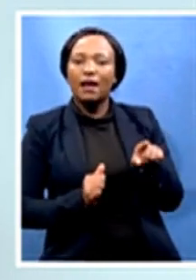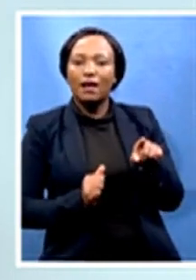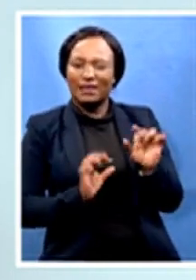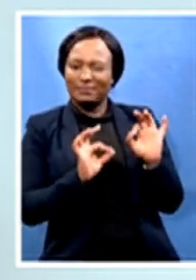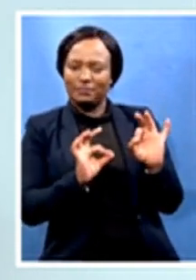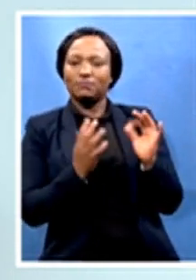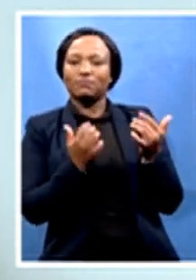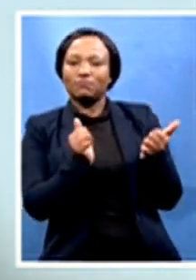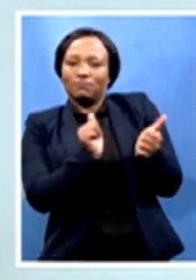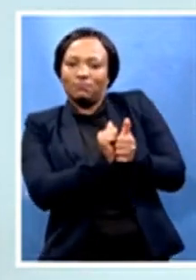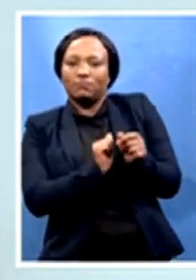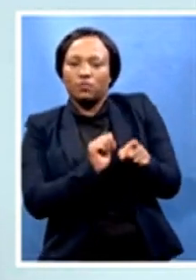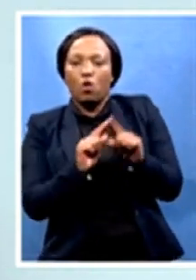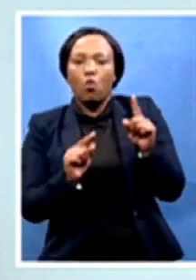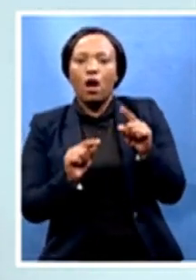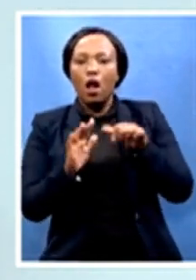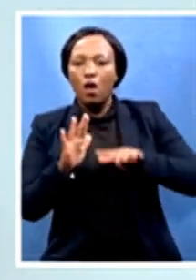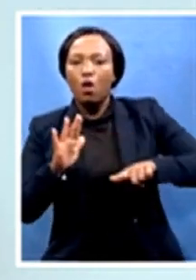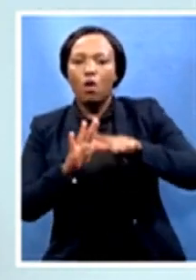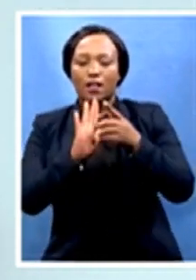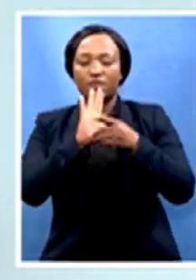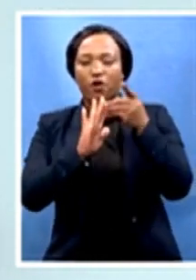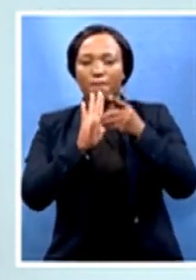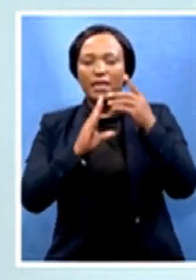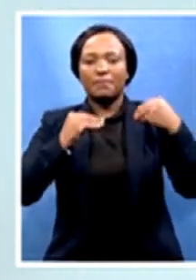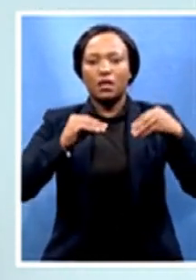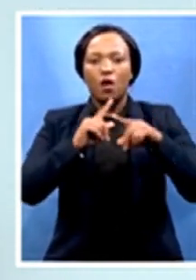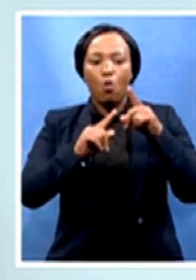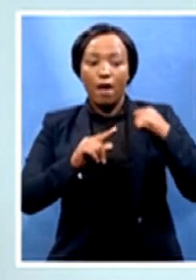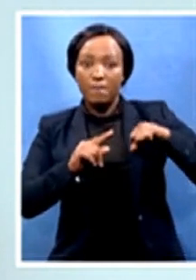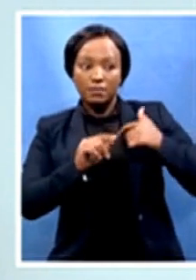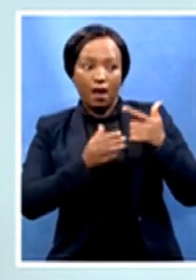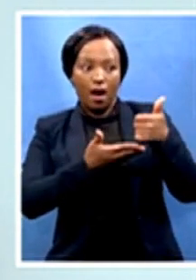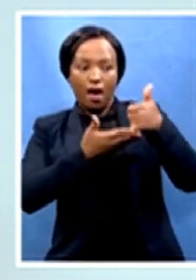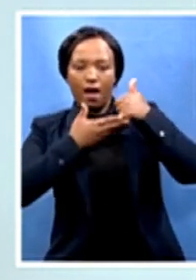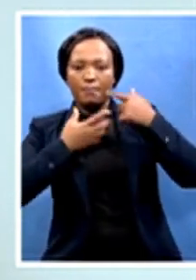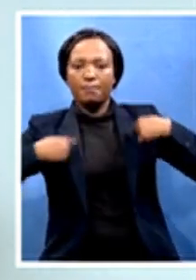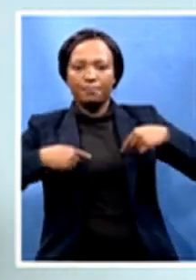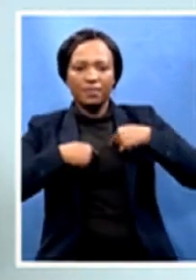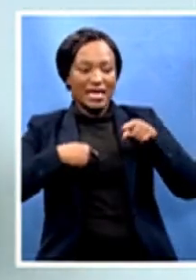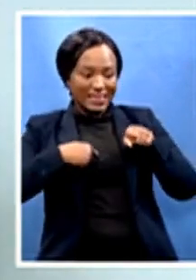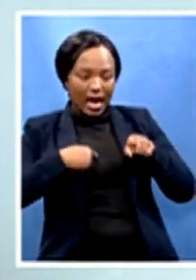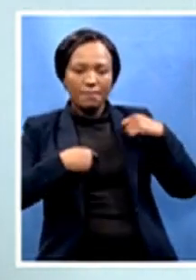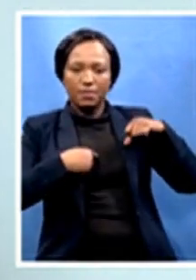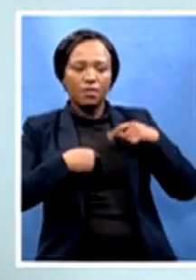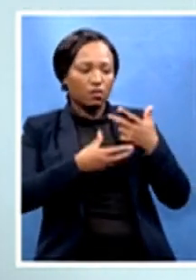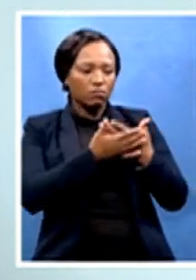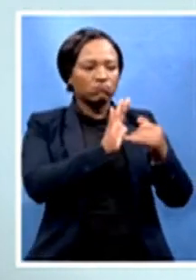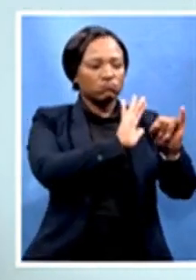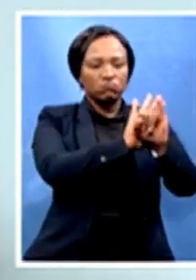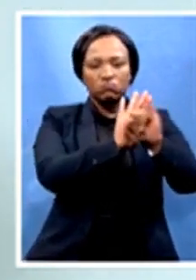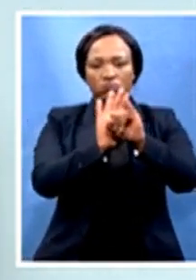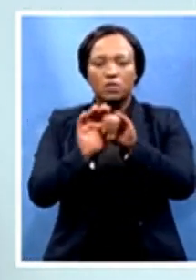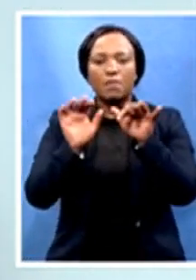officers of the municipality are assisting us, they will be able to identify the real people to benefit. Yes, they might not all benefit